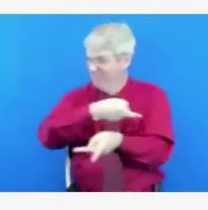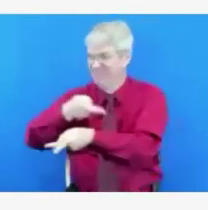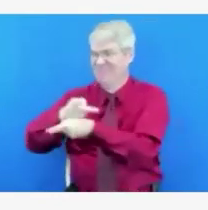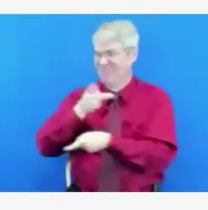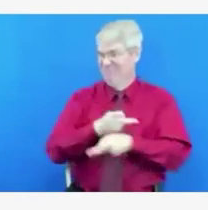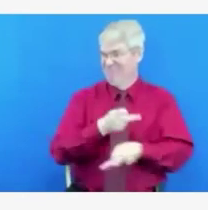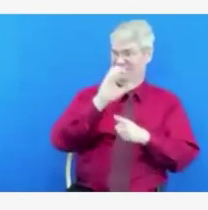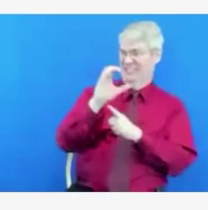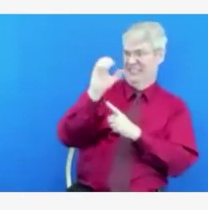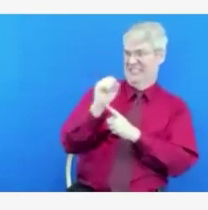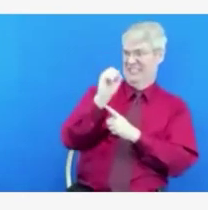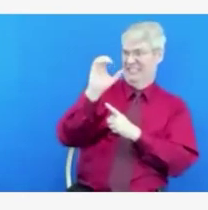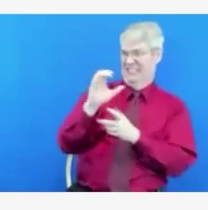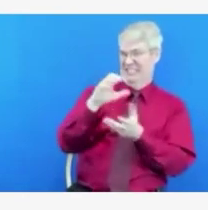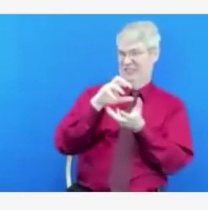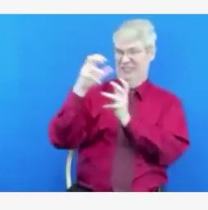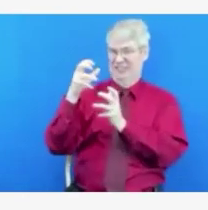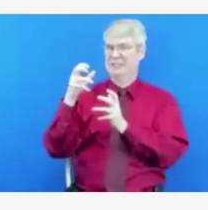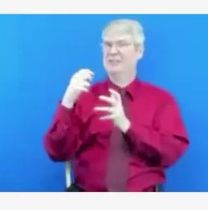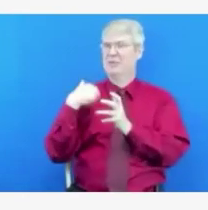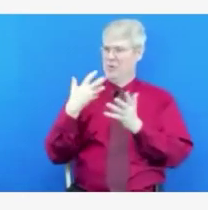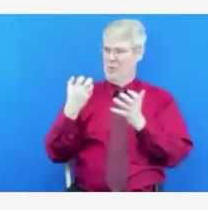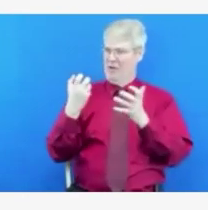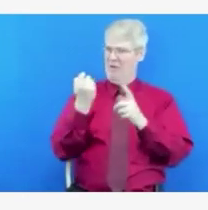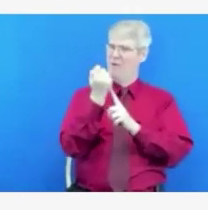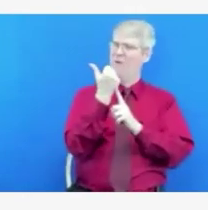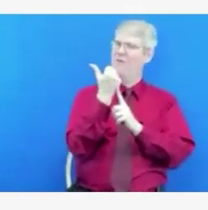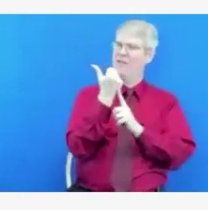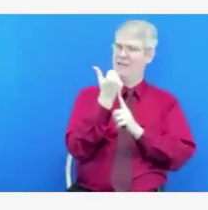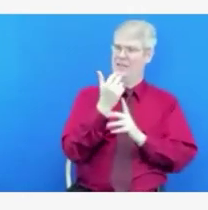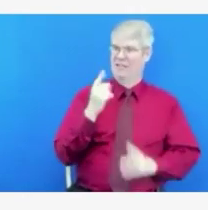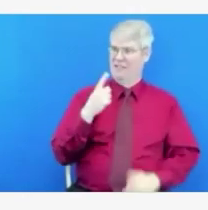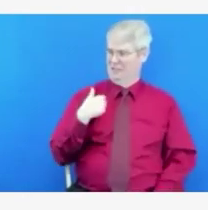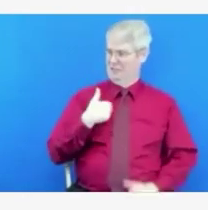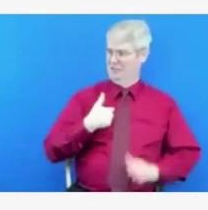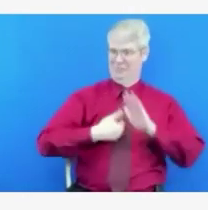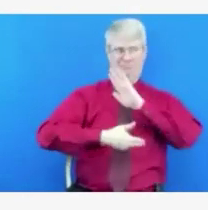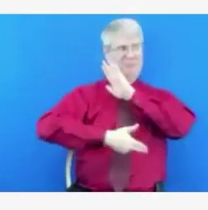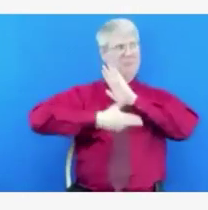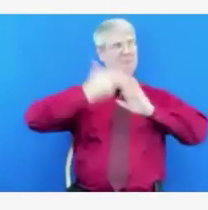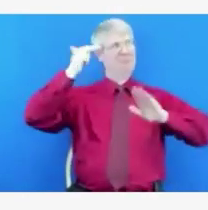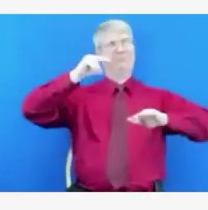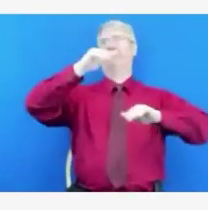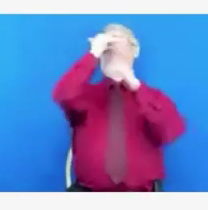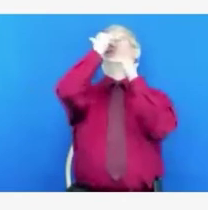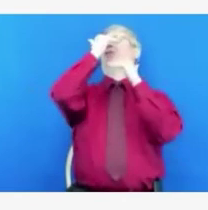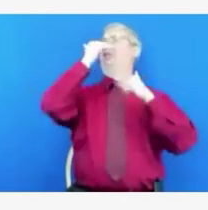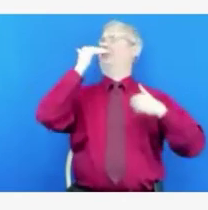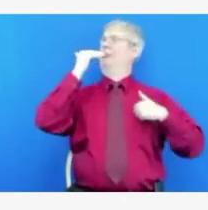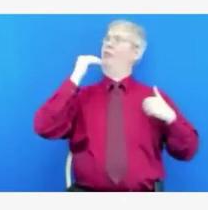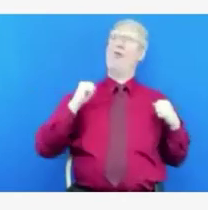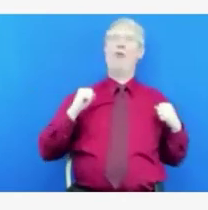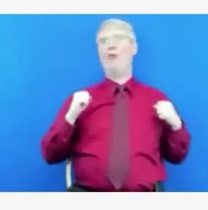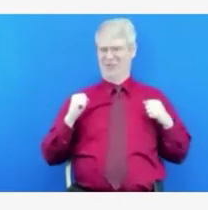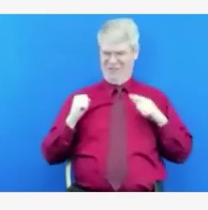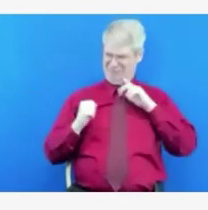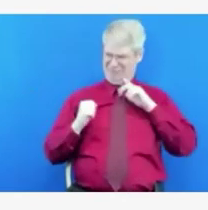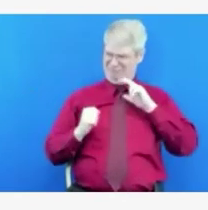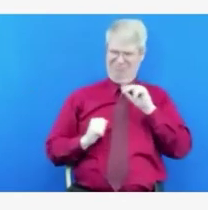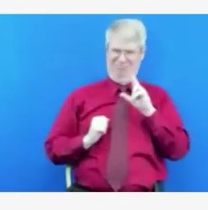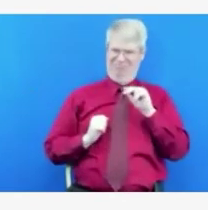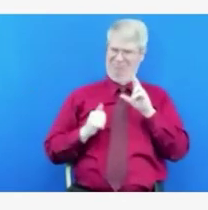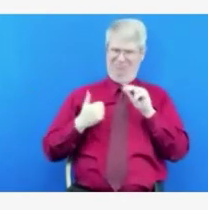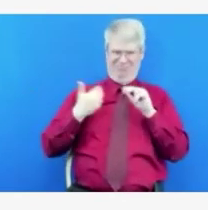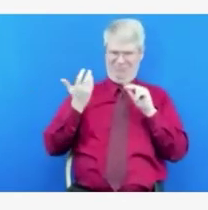drive that is really the situation that we have. And as we've mentioned before, the driver of why we're in crisis standards of care is we have